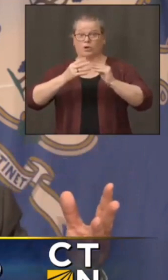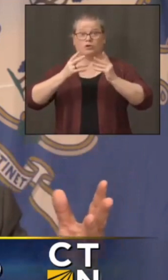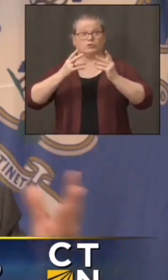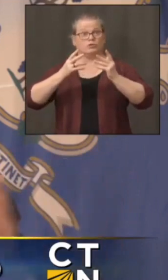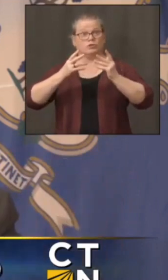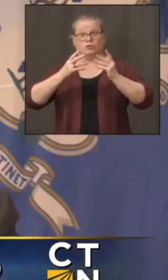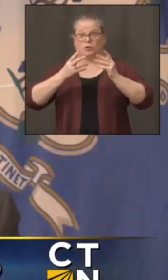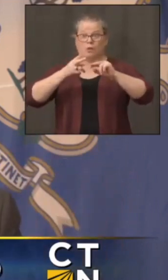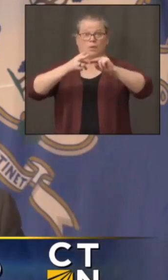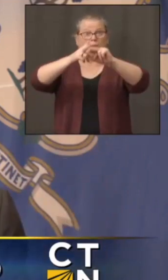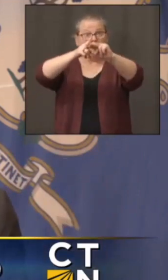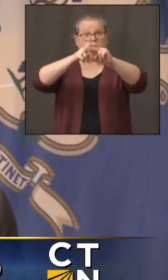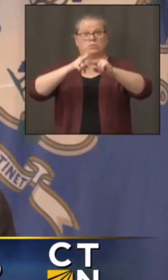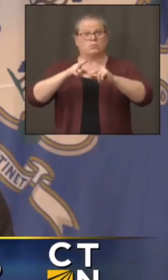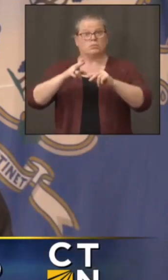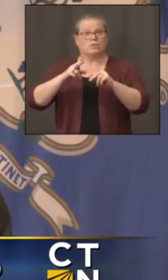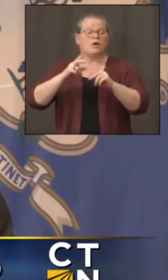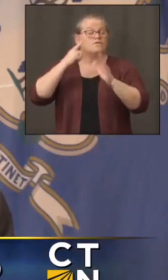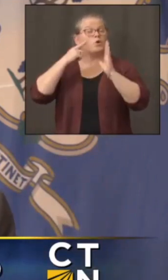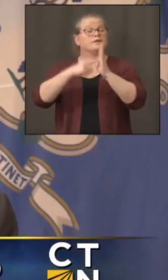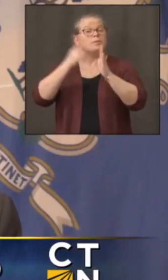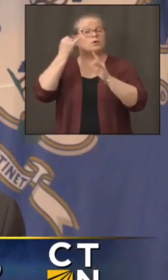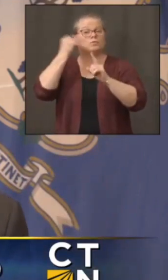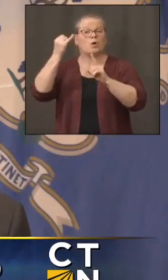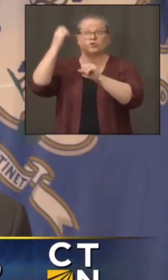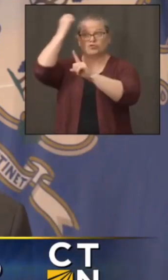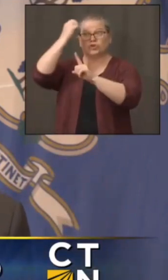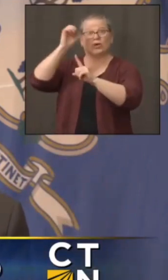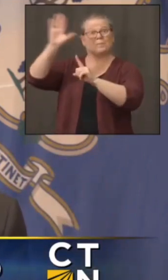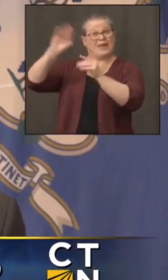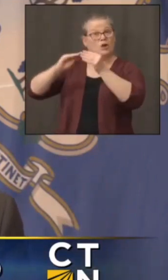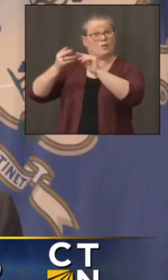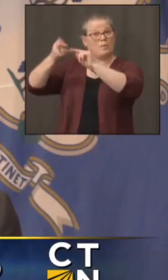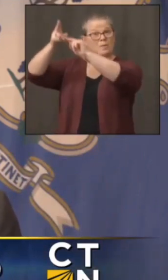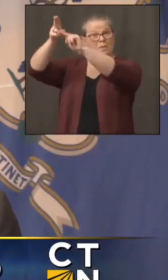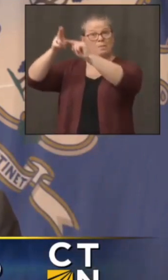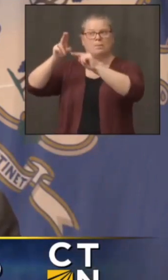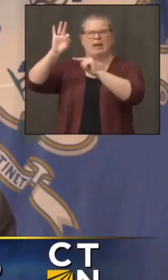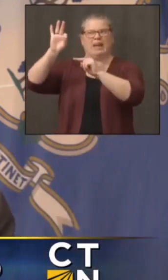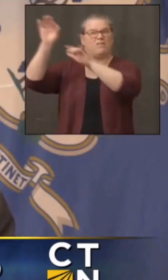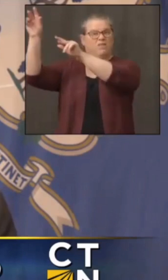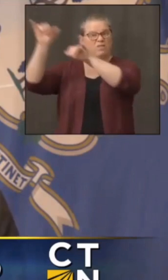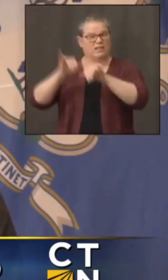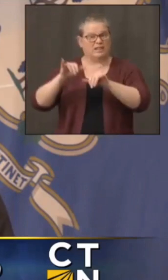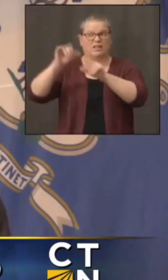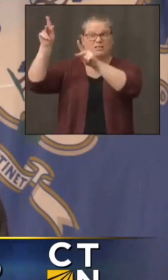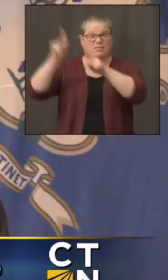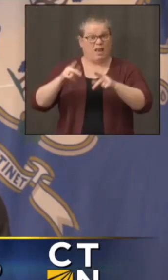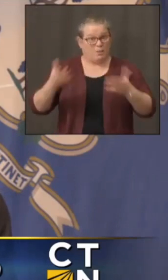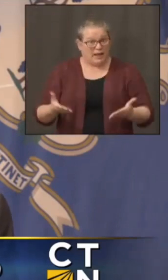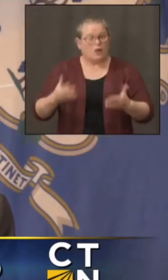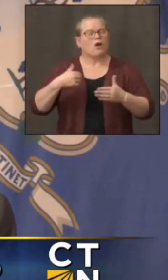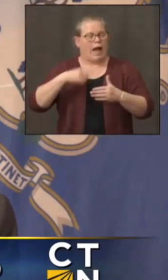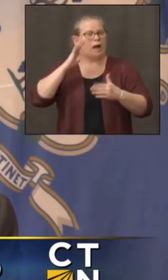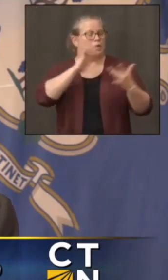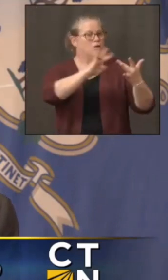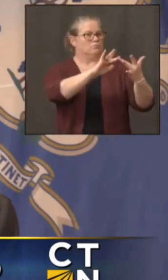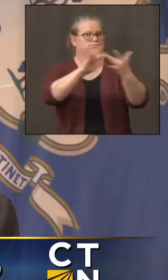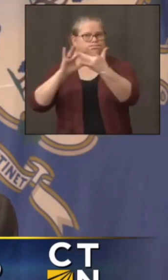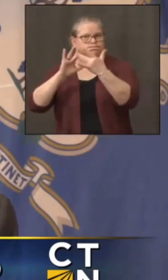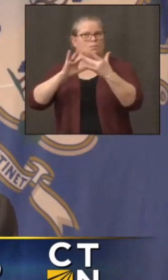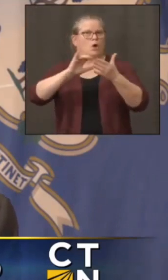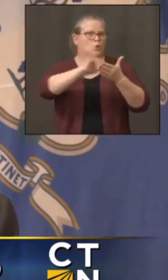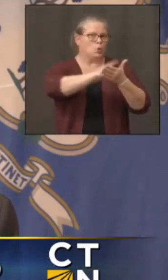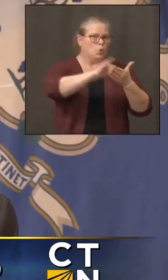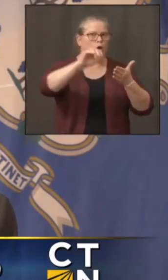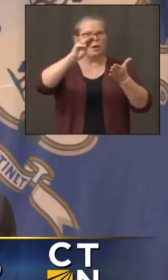do on a broader basis, not just the state of Connecticut. But right now, I think we're talking about these flare-ups, and hopefully we're going to